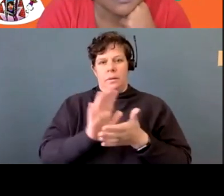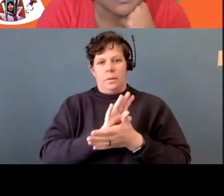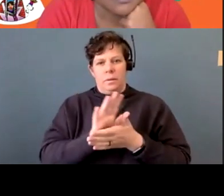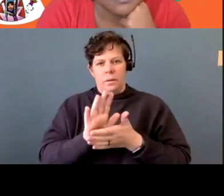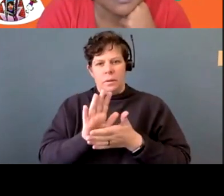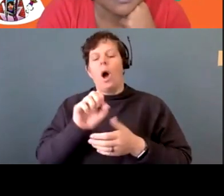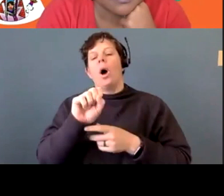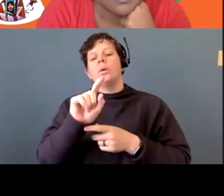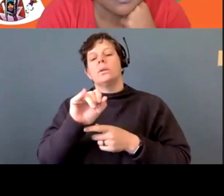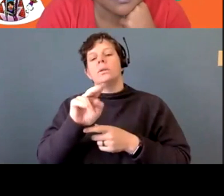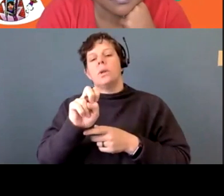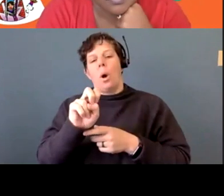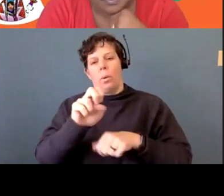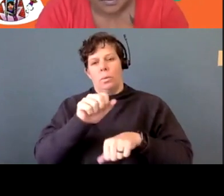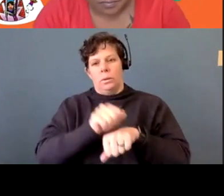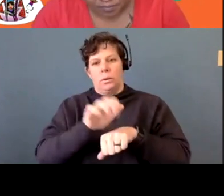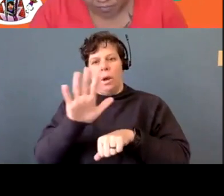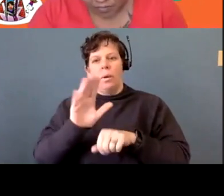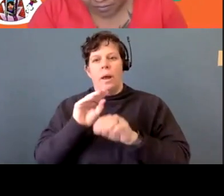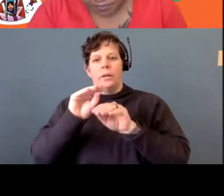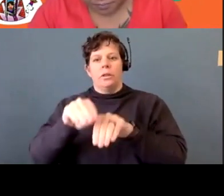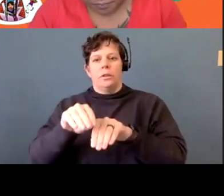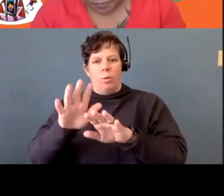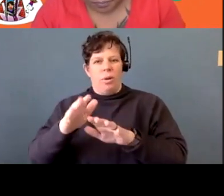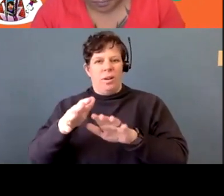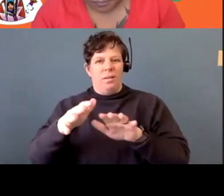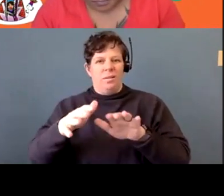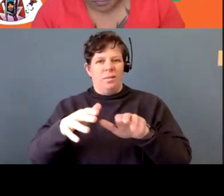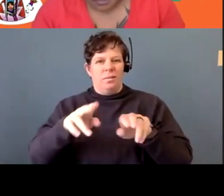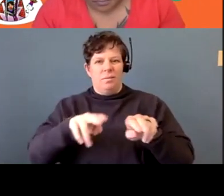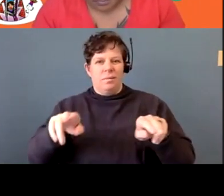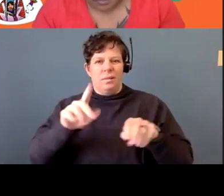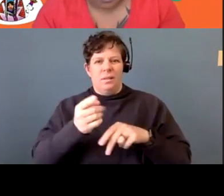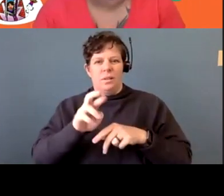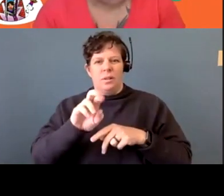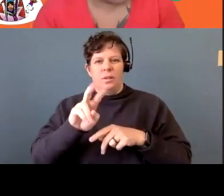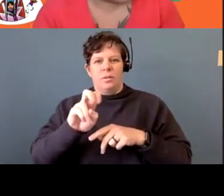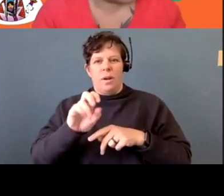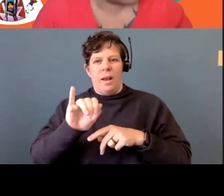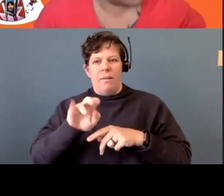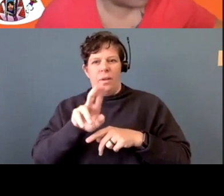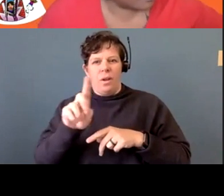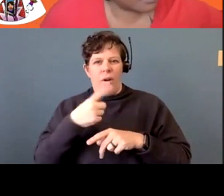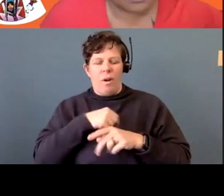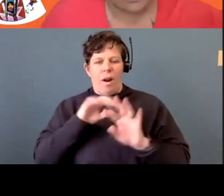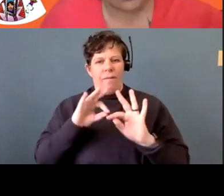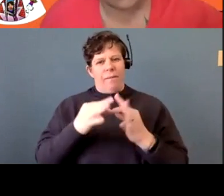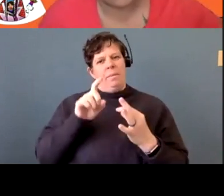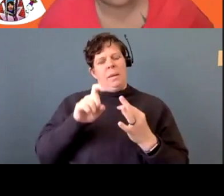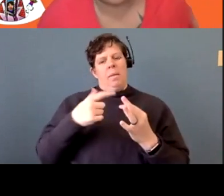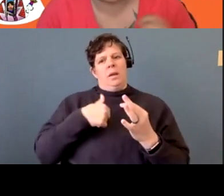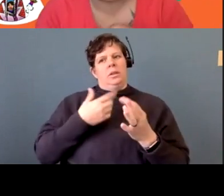stone and place it up in the graveyard. Our family needs to have closure. And, you know, you don't ever think about